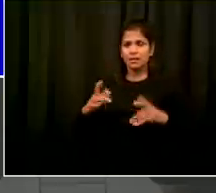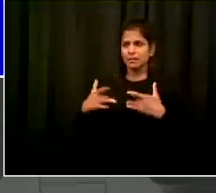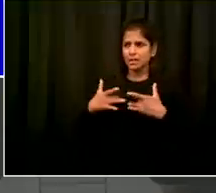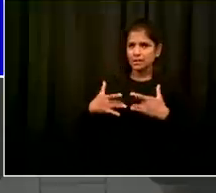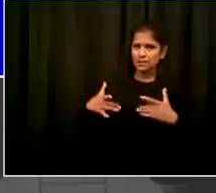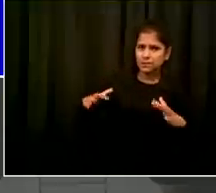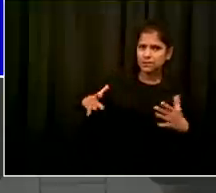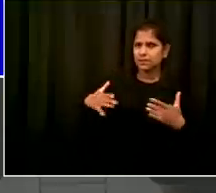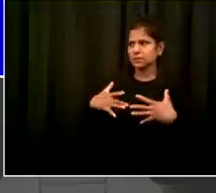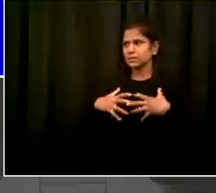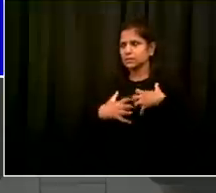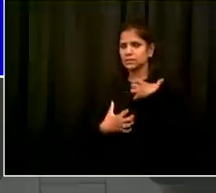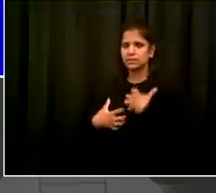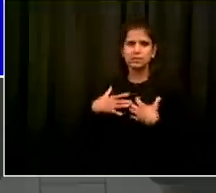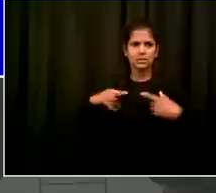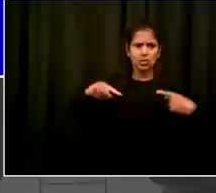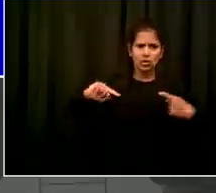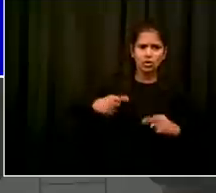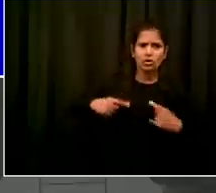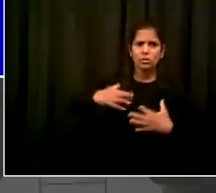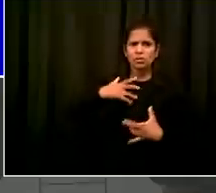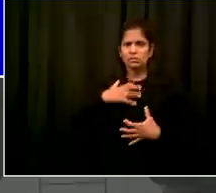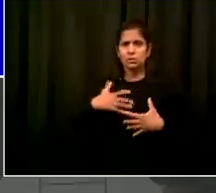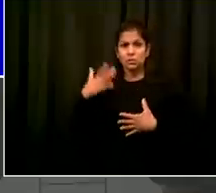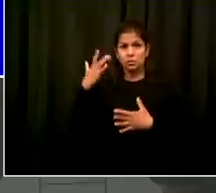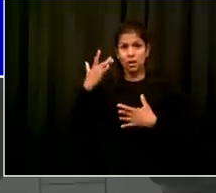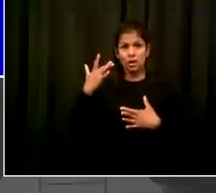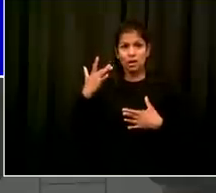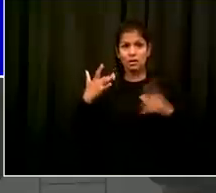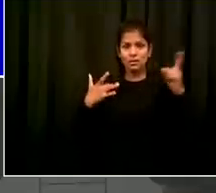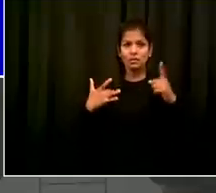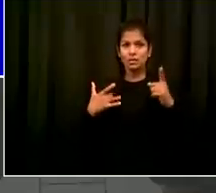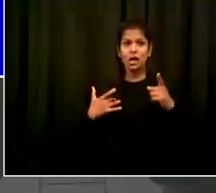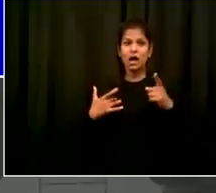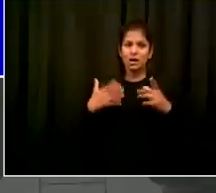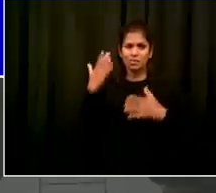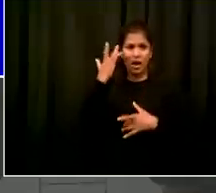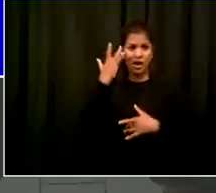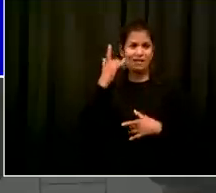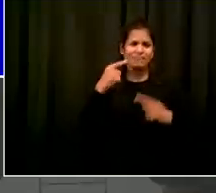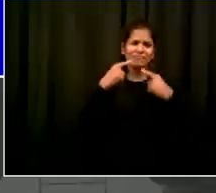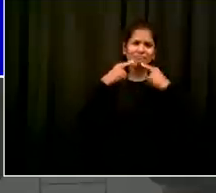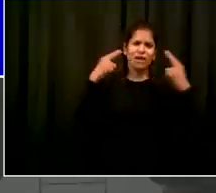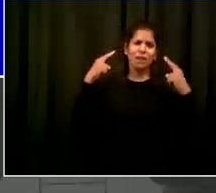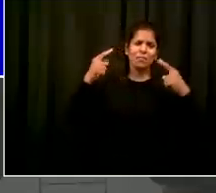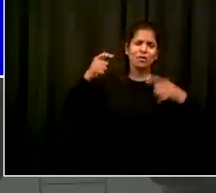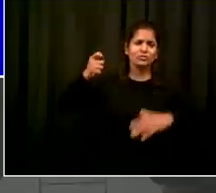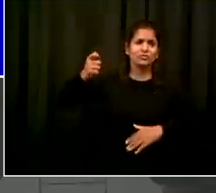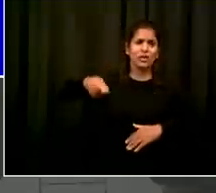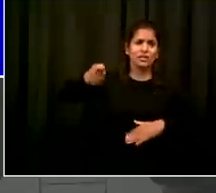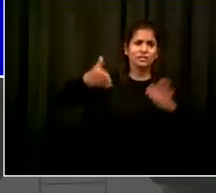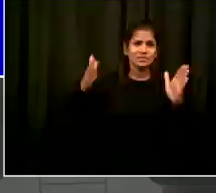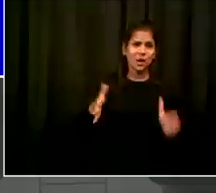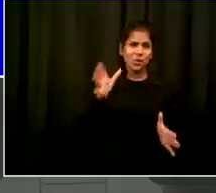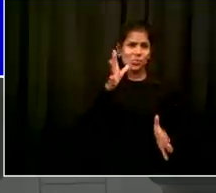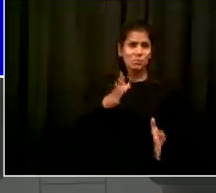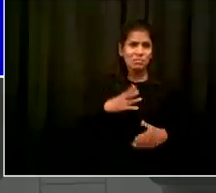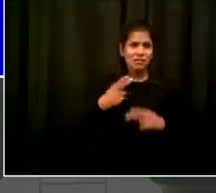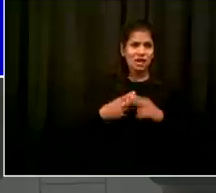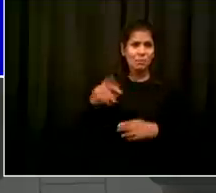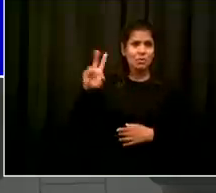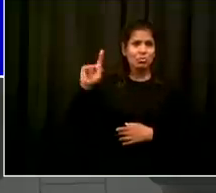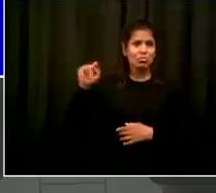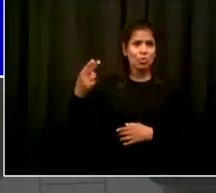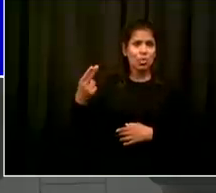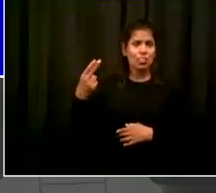of the death of Justice Ruth Bader Ginsburg it's personal for all of us as New Yorkers it's personal for so many people who are